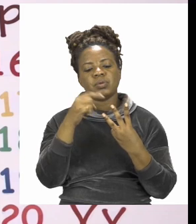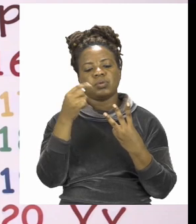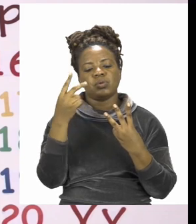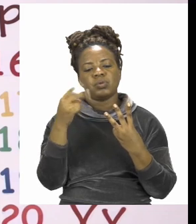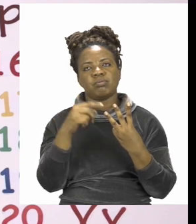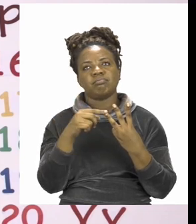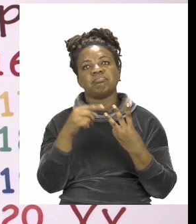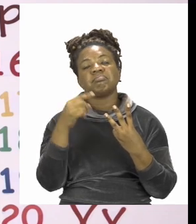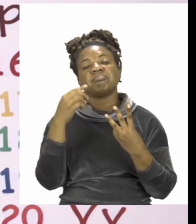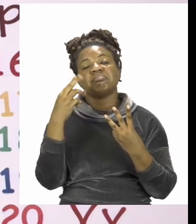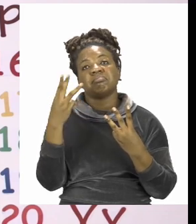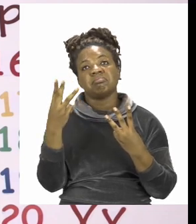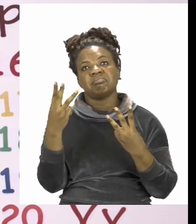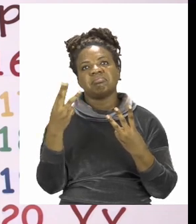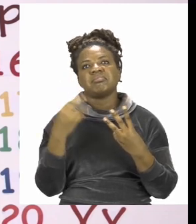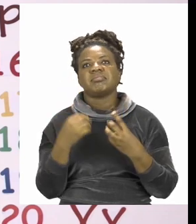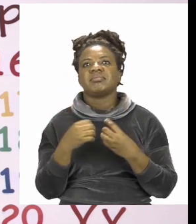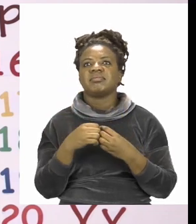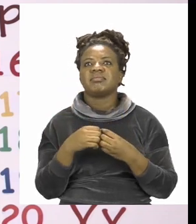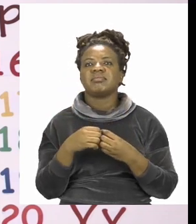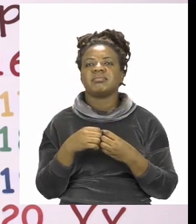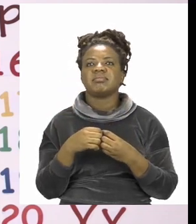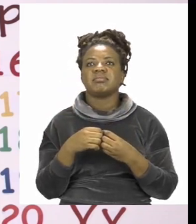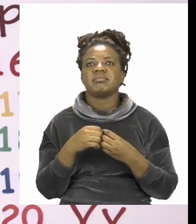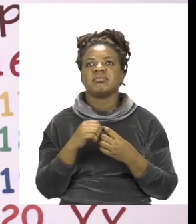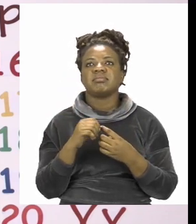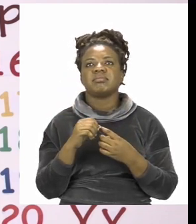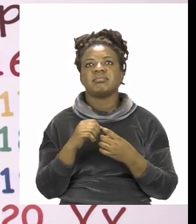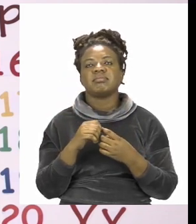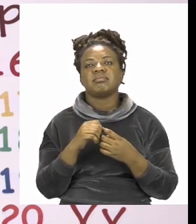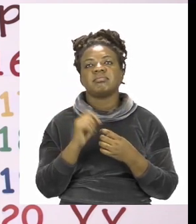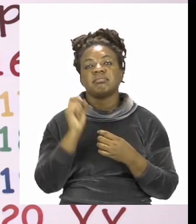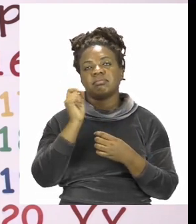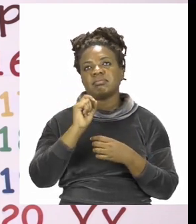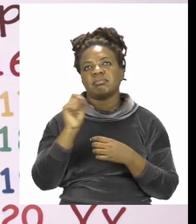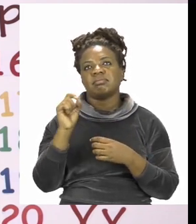2, 3. So the answer is 3.